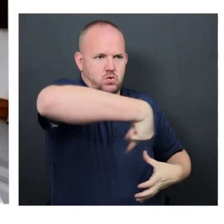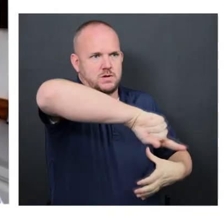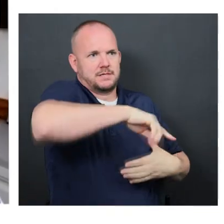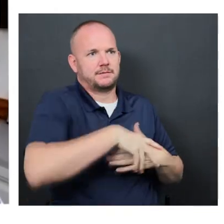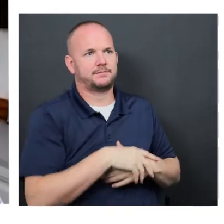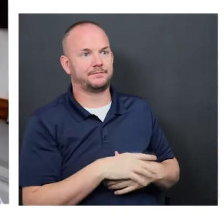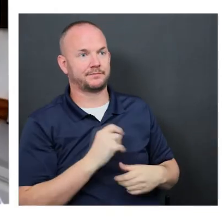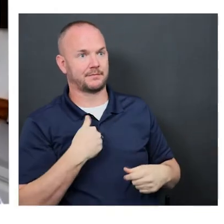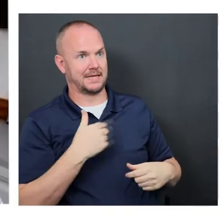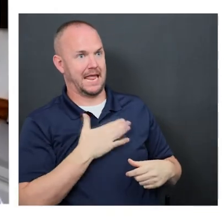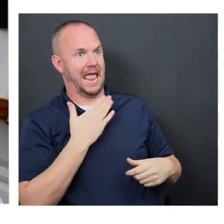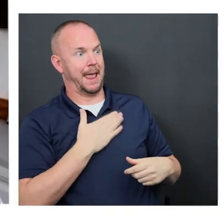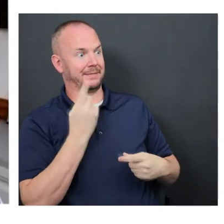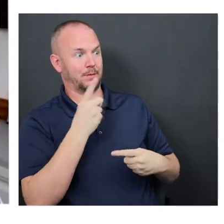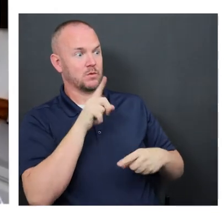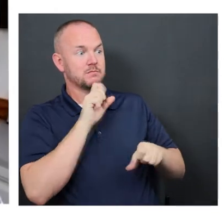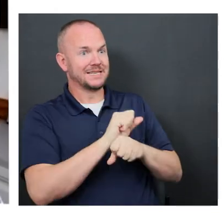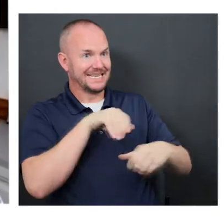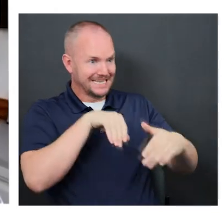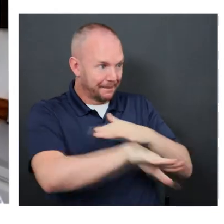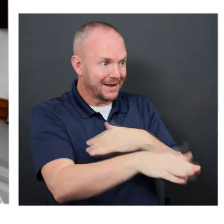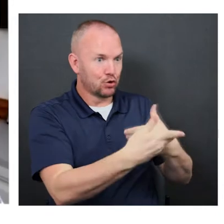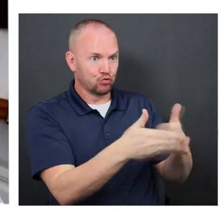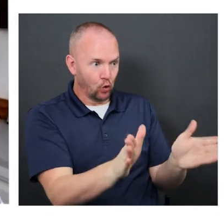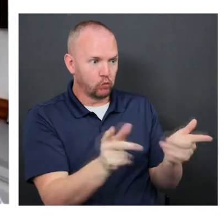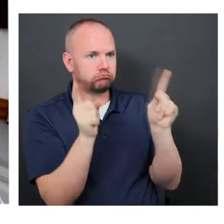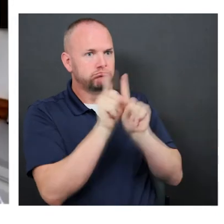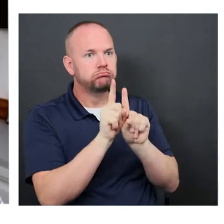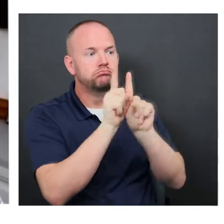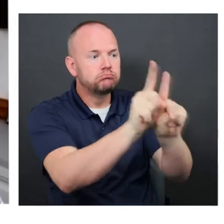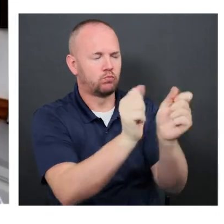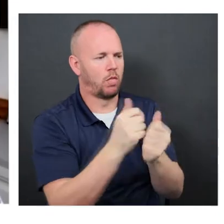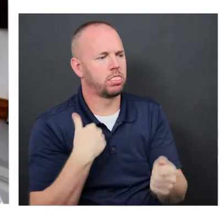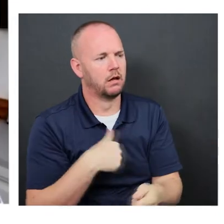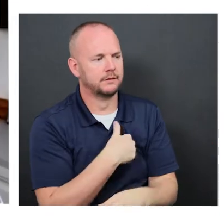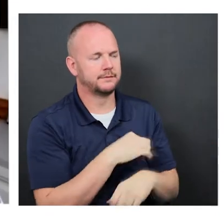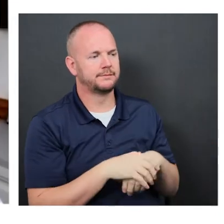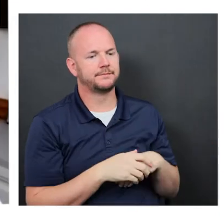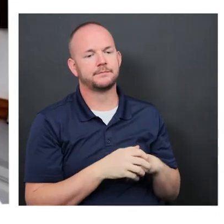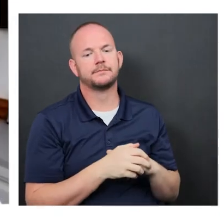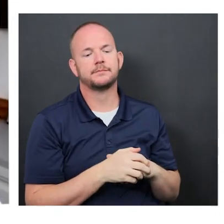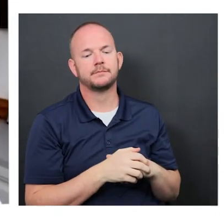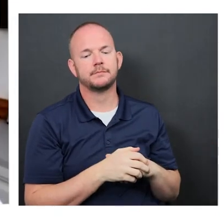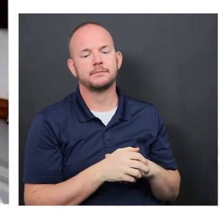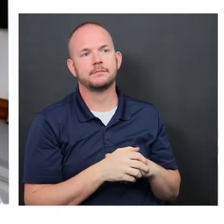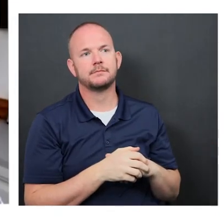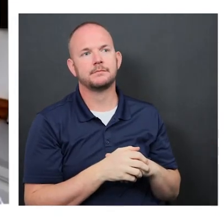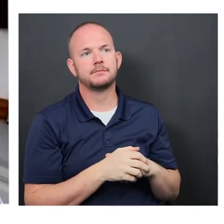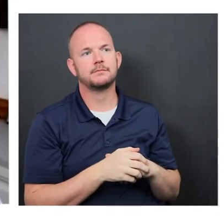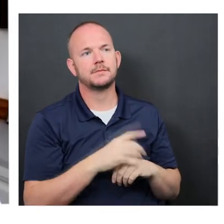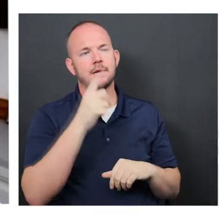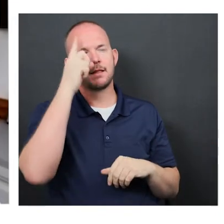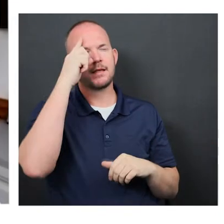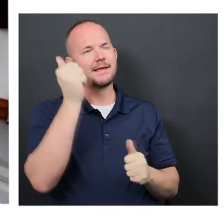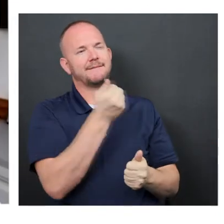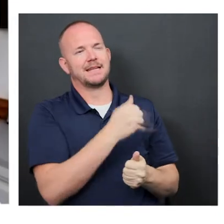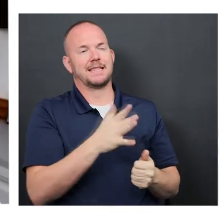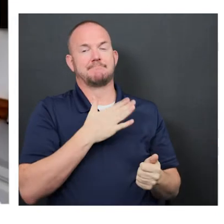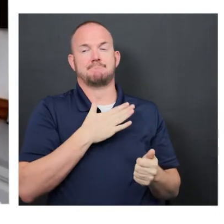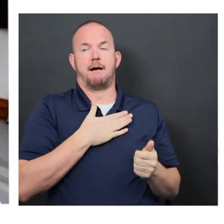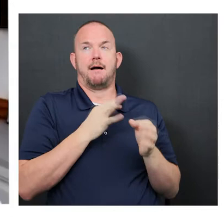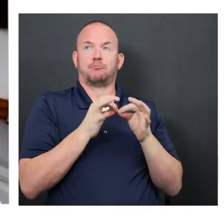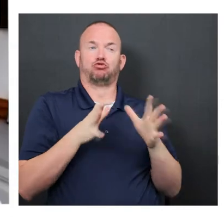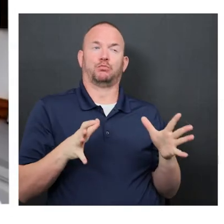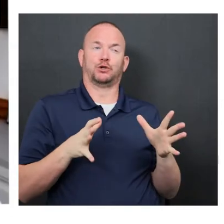just so happy to have us step into the room with them. I think if anything, one of my